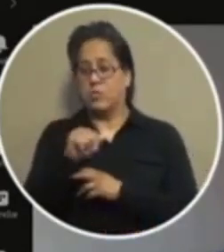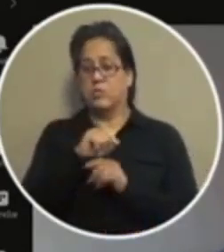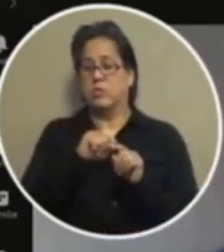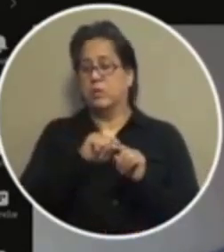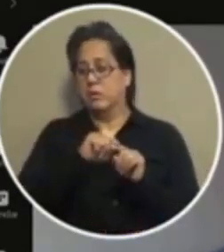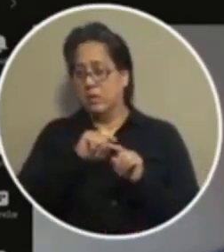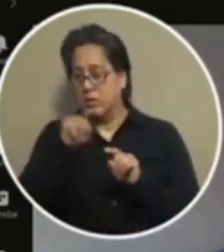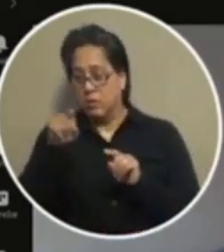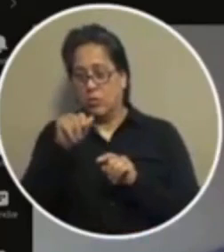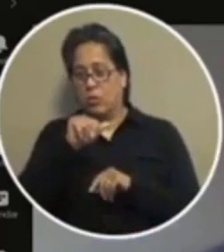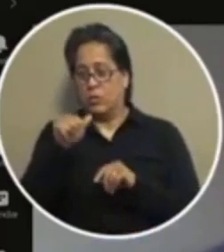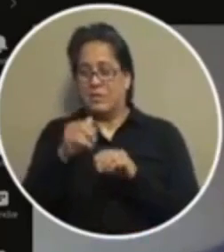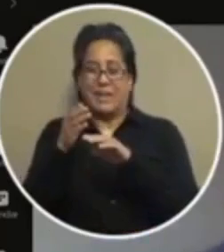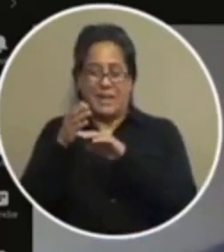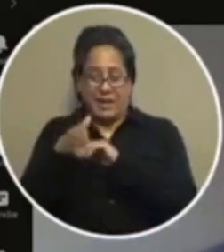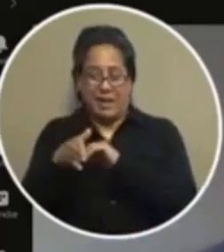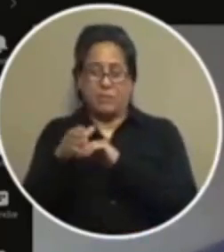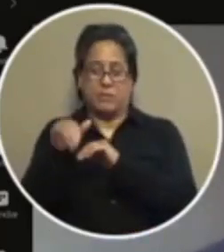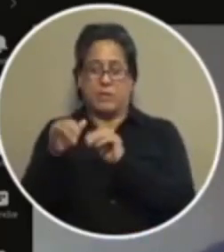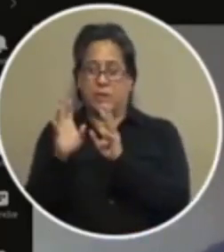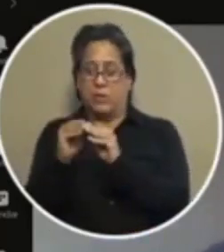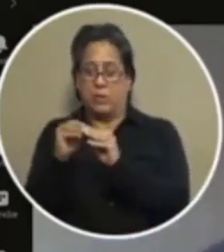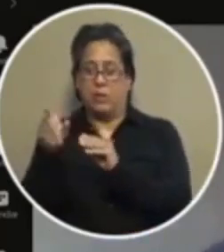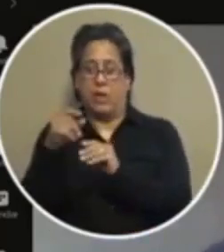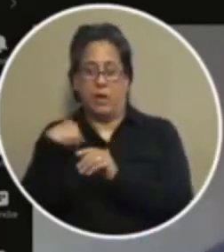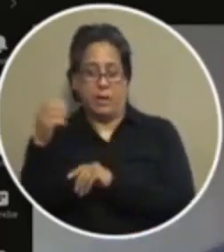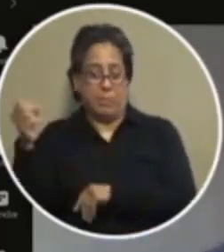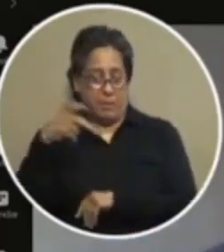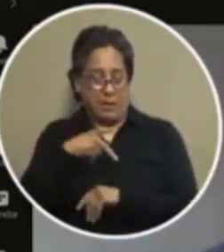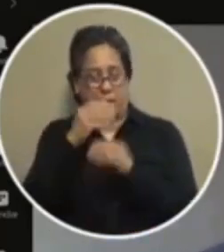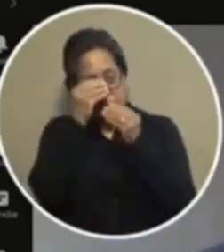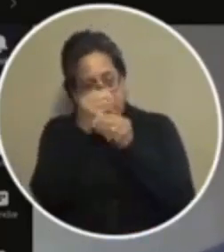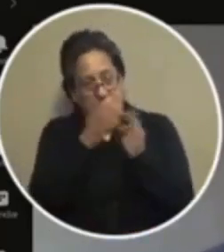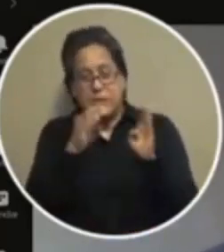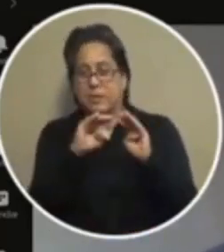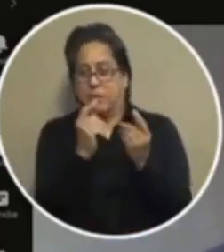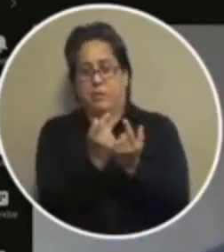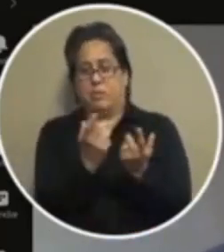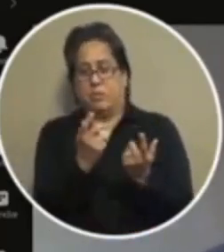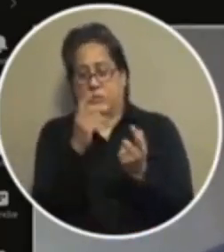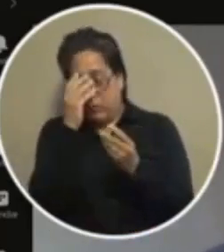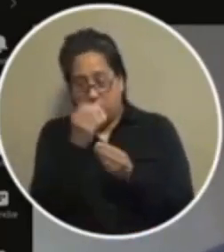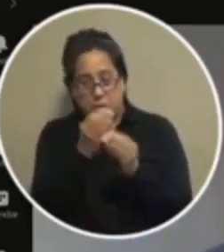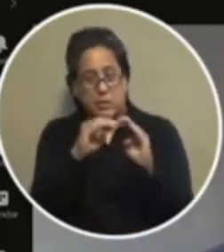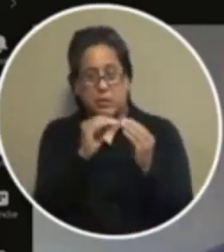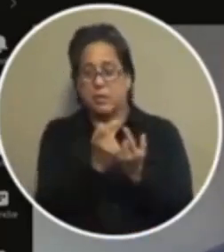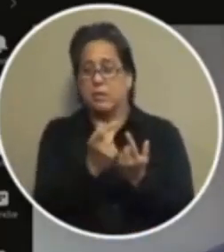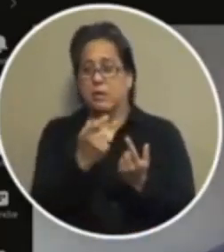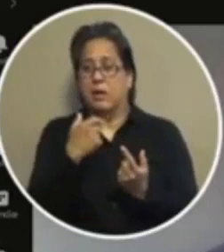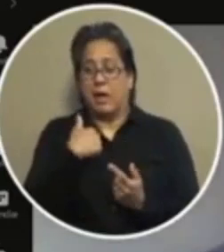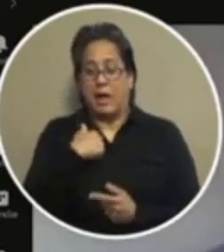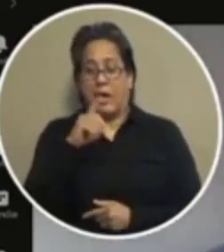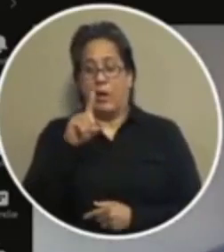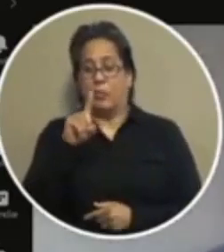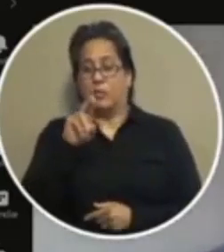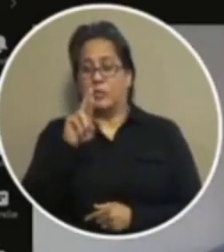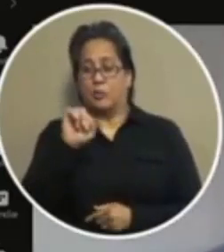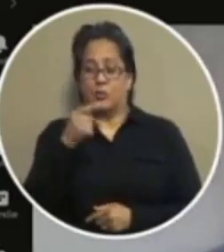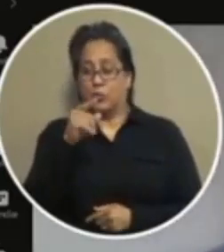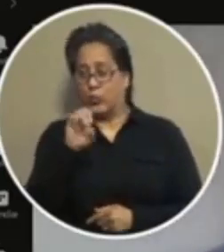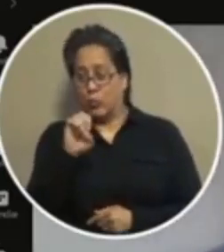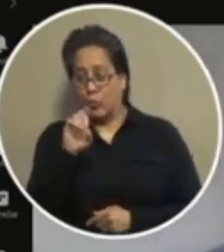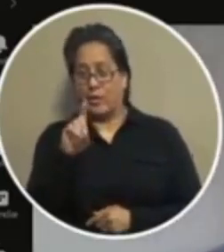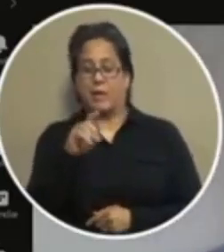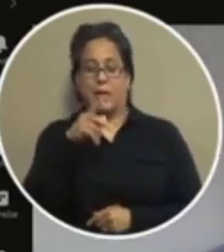after we had that hearing i addressed that and honestly i was dragged out on the carpet every single